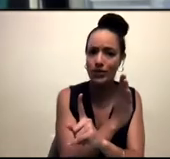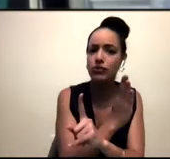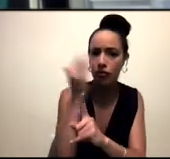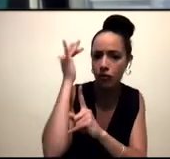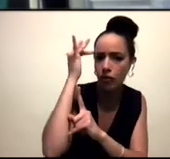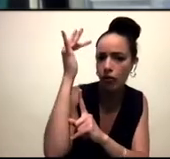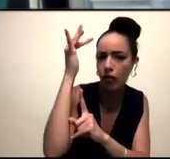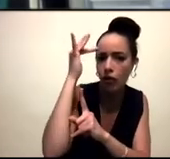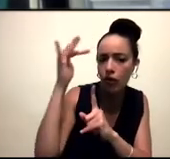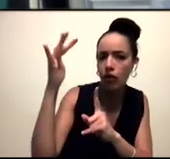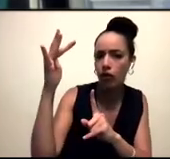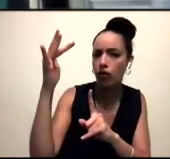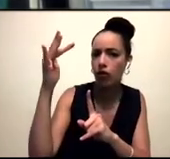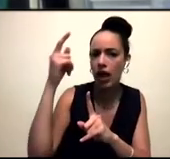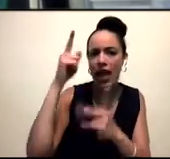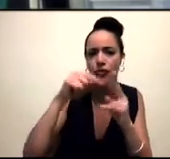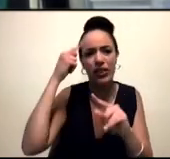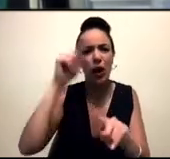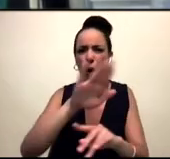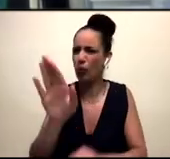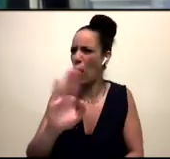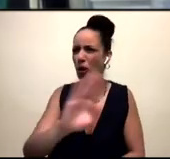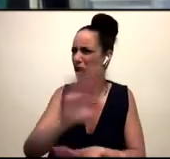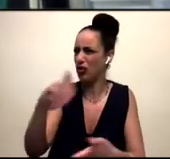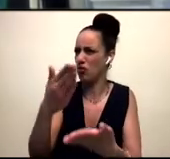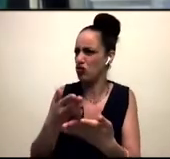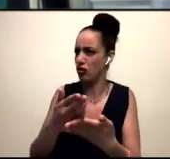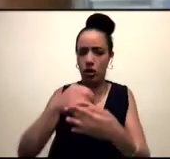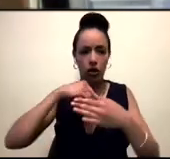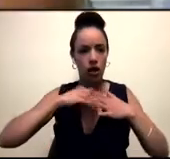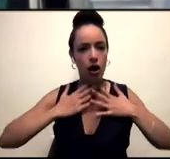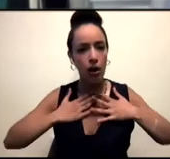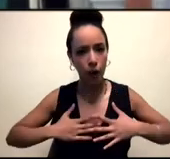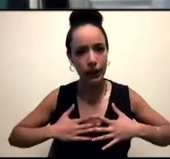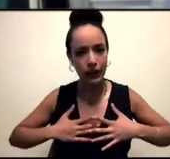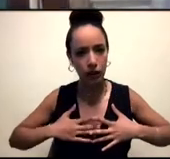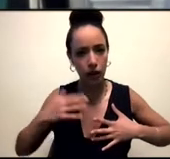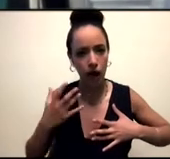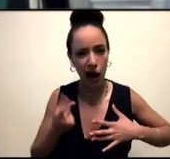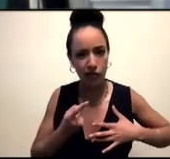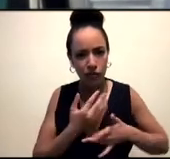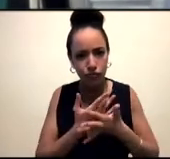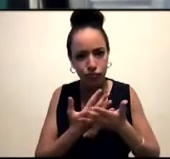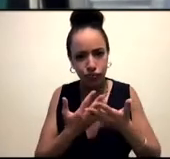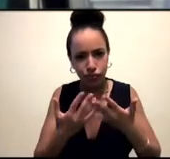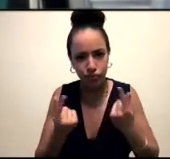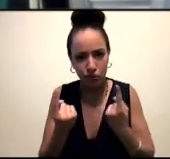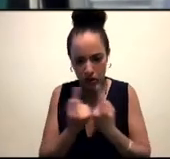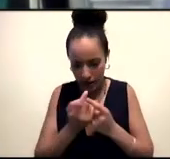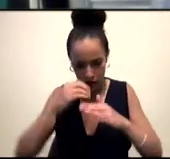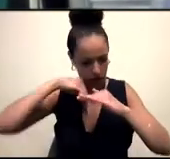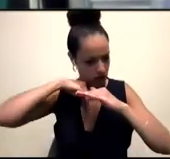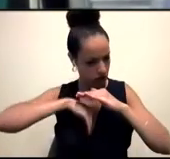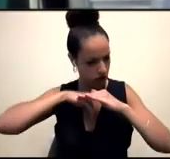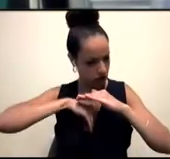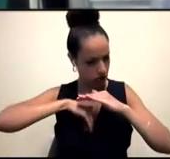that doesn't happen, right? And so in our bodies, we have a lot of this stuff that we're carrying that we might not even understand or